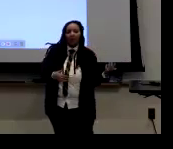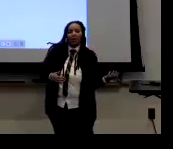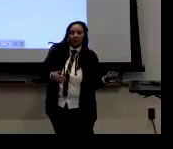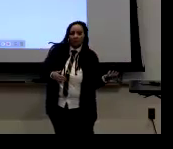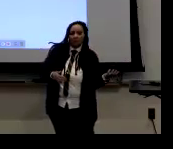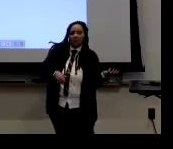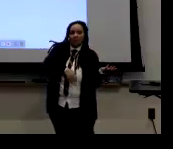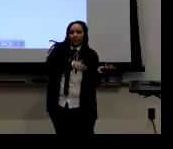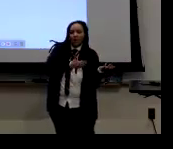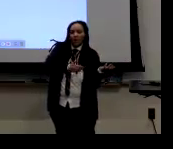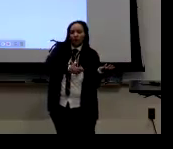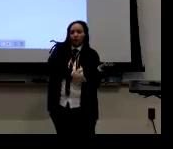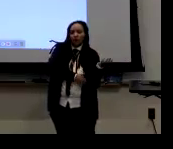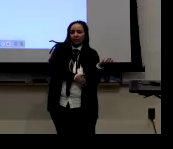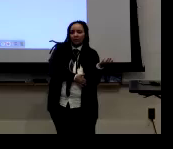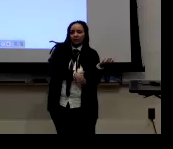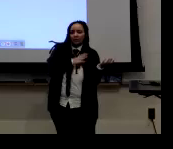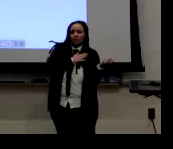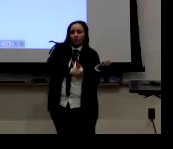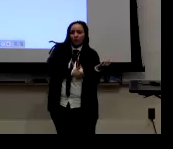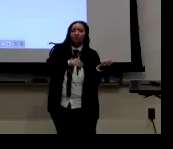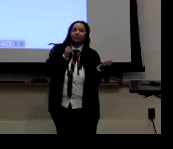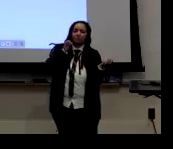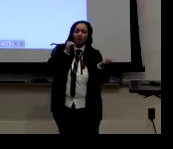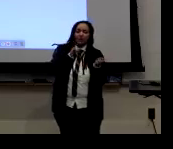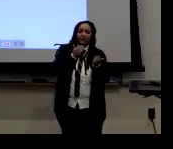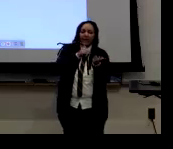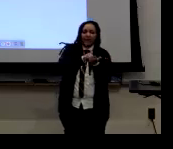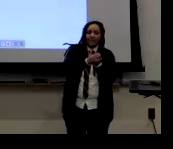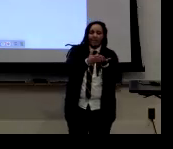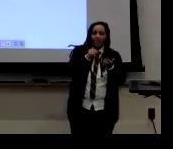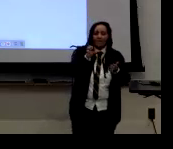and how close it is to your body.